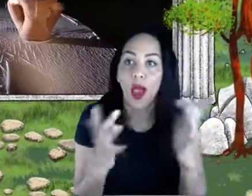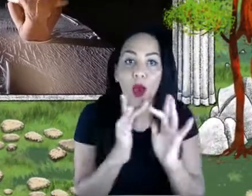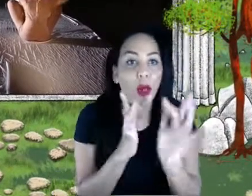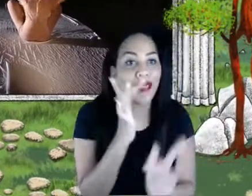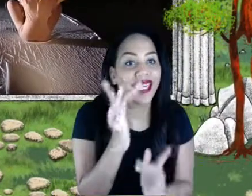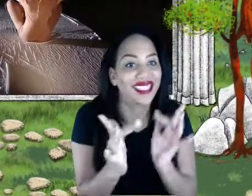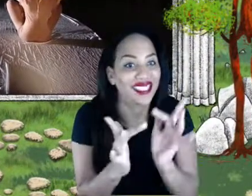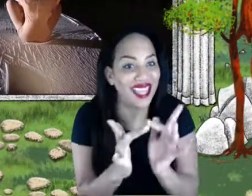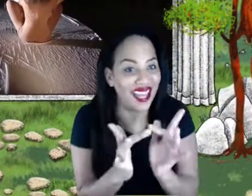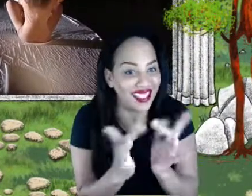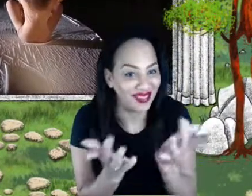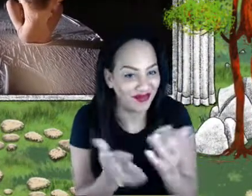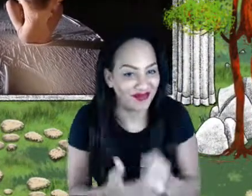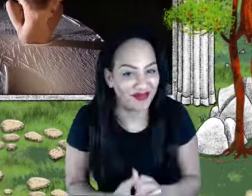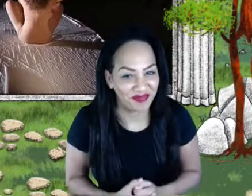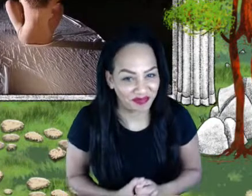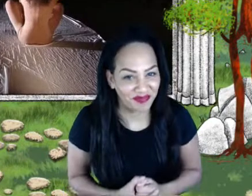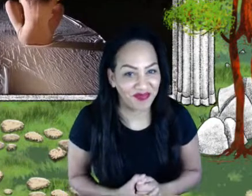closer.